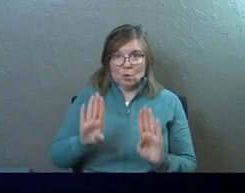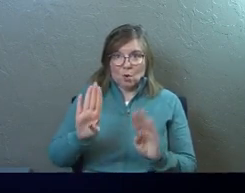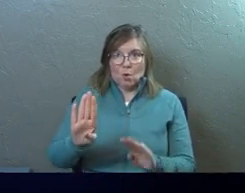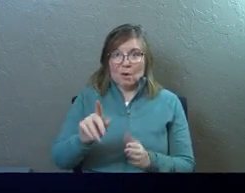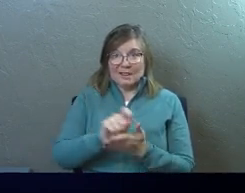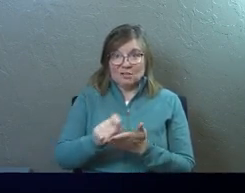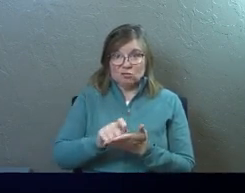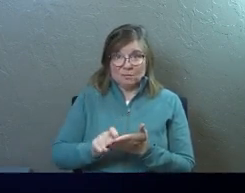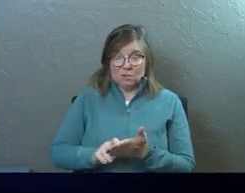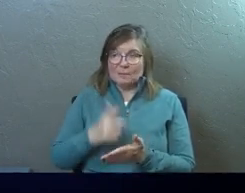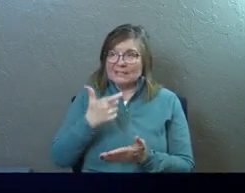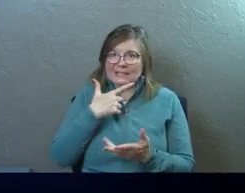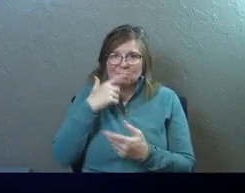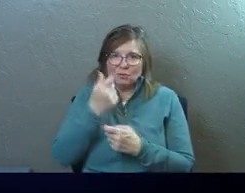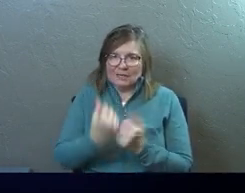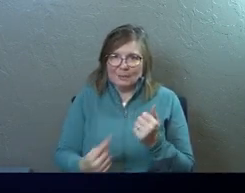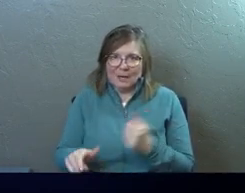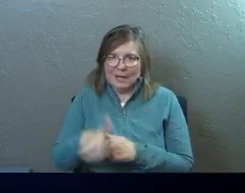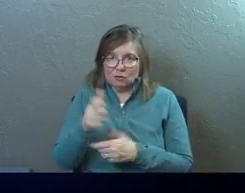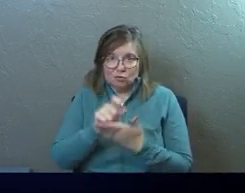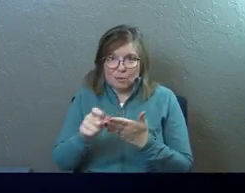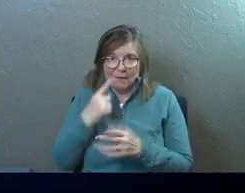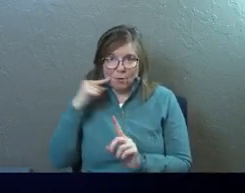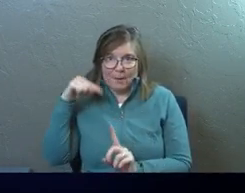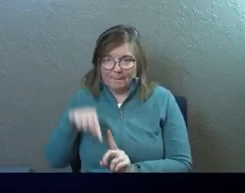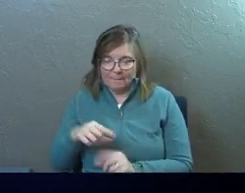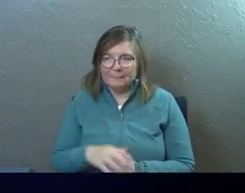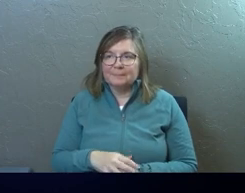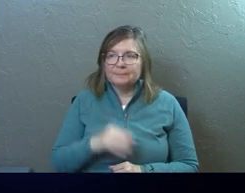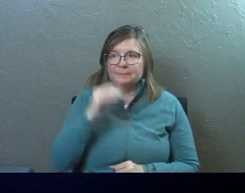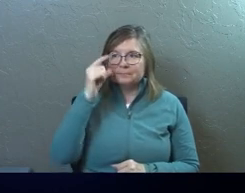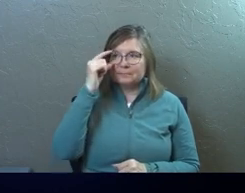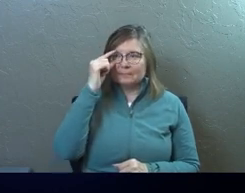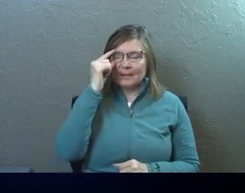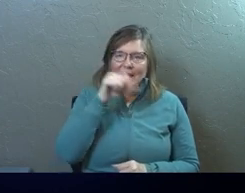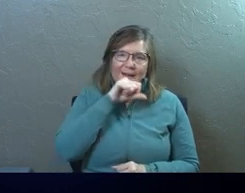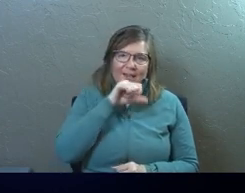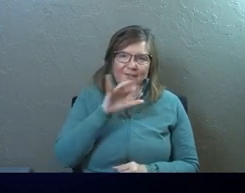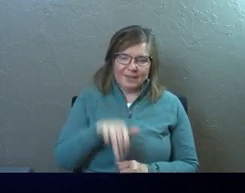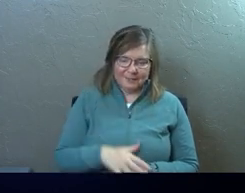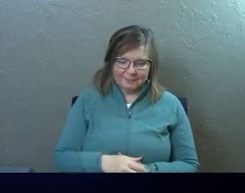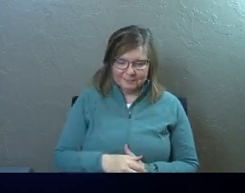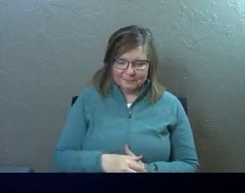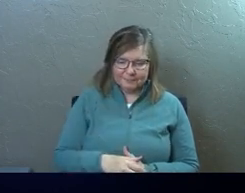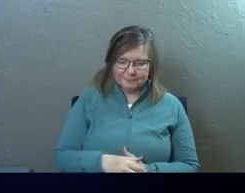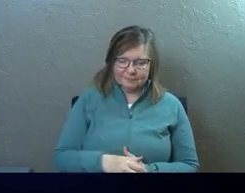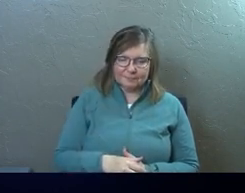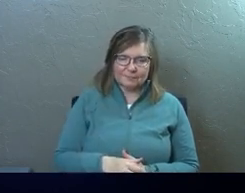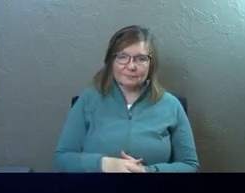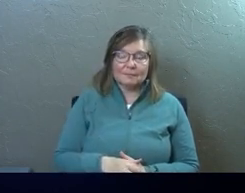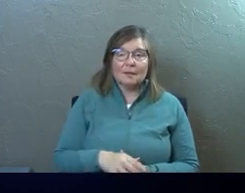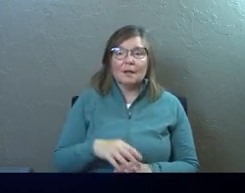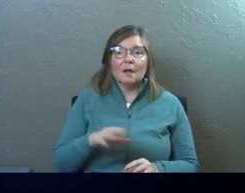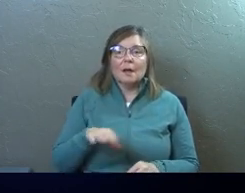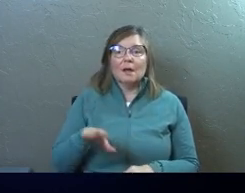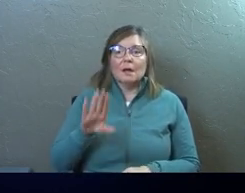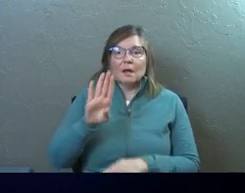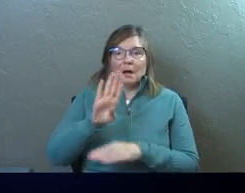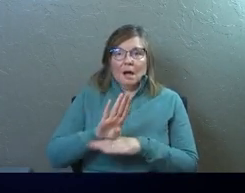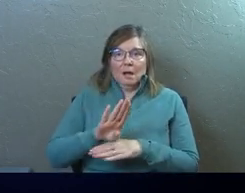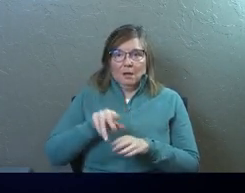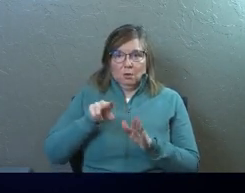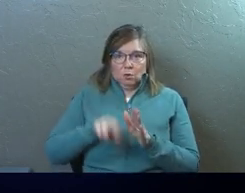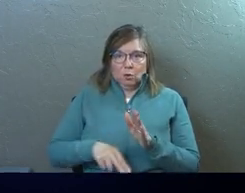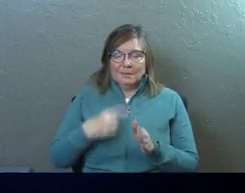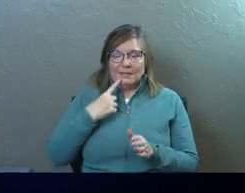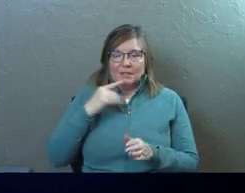the inscription, because he didn't trust anybody else to write it for him. And I love that. And on his tombstone today, it